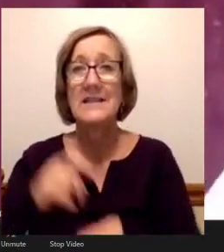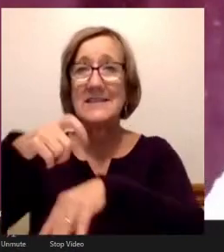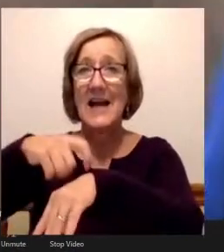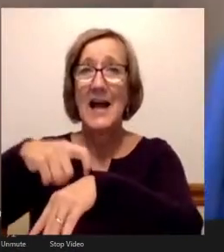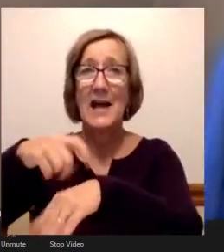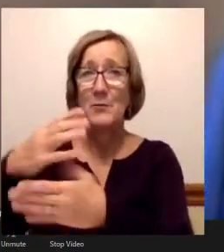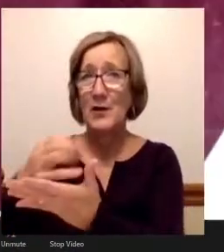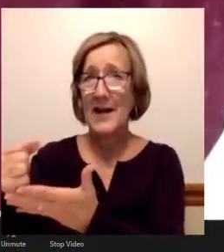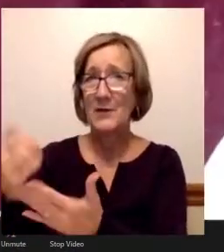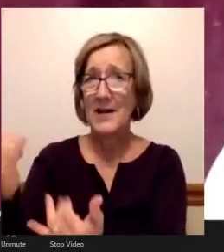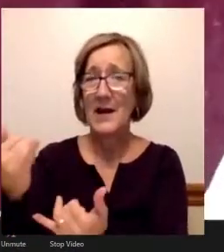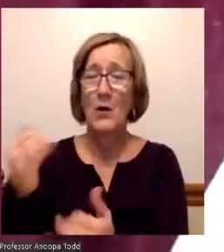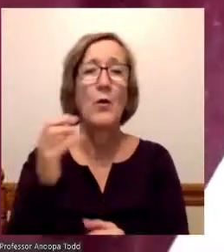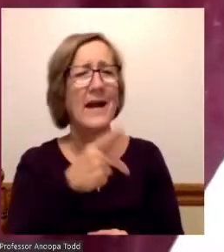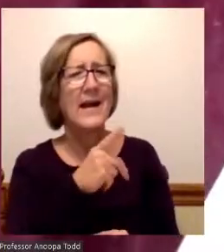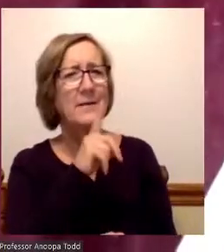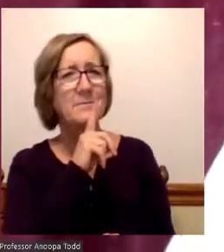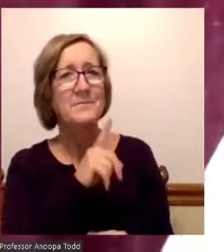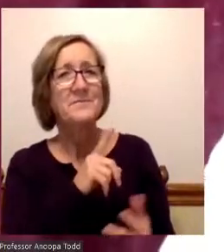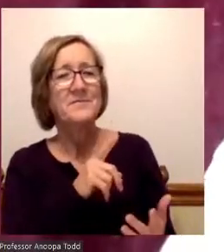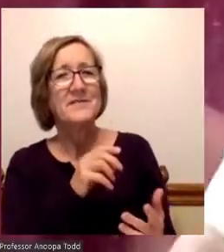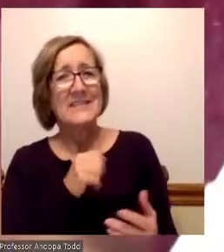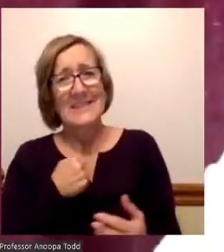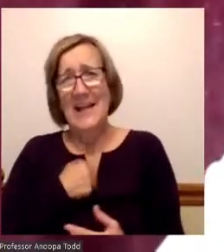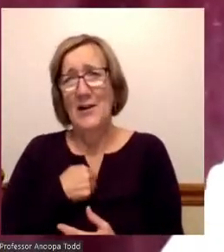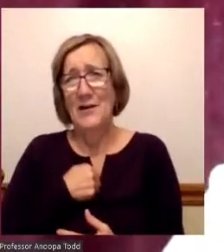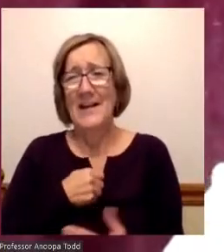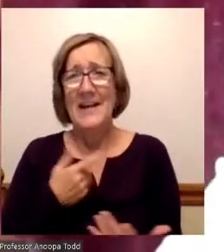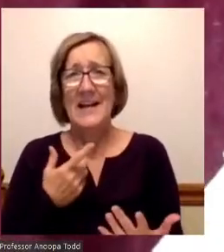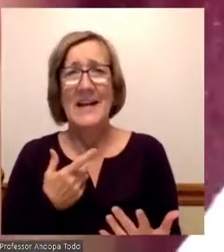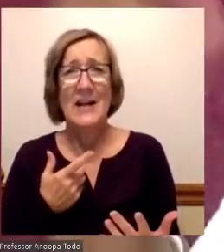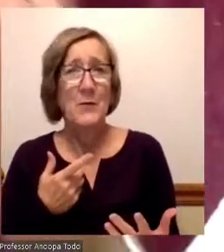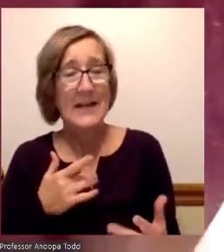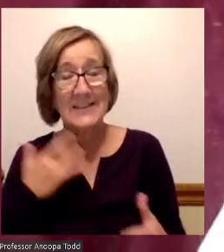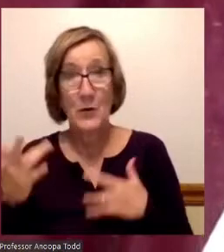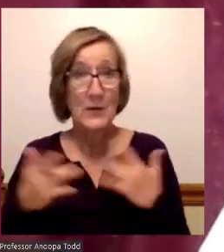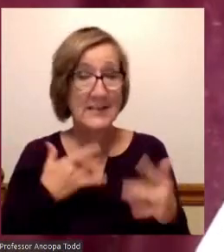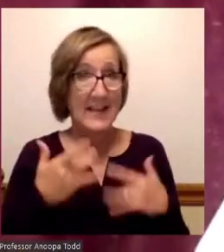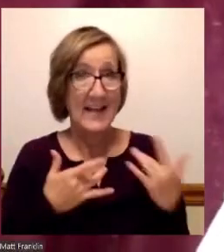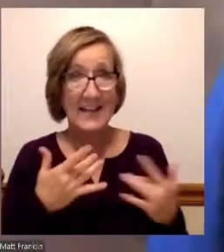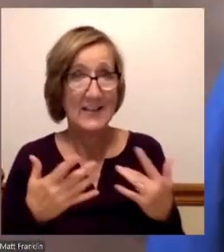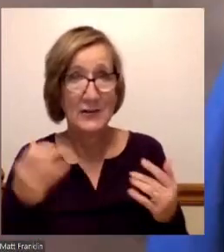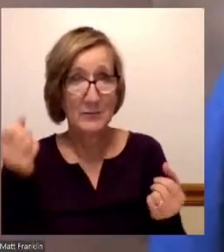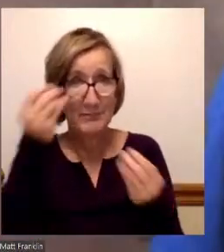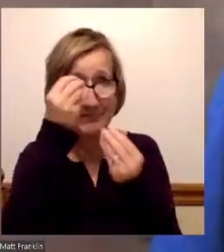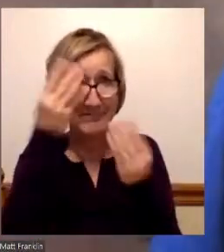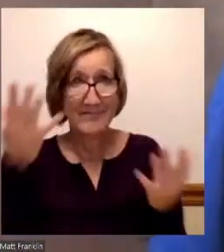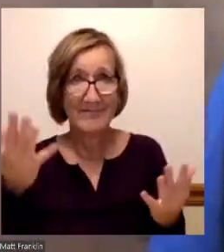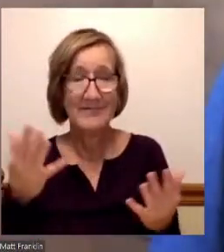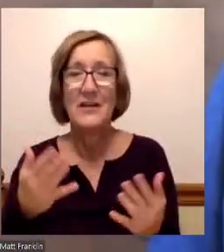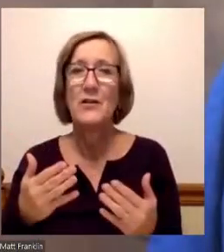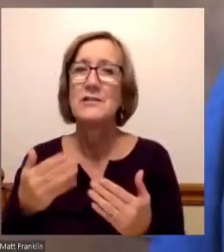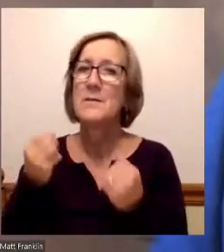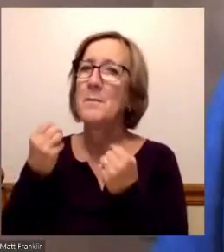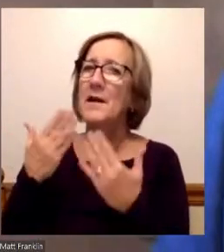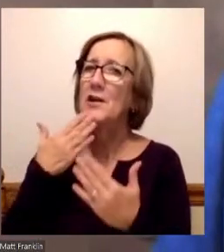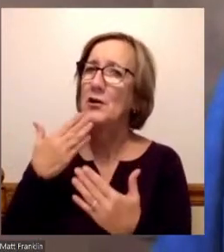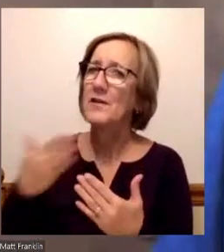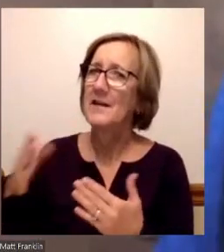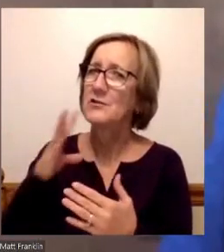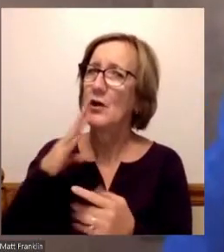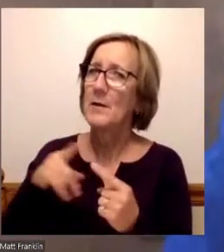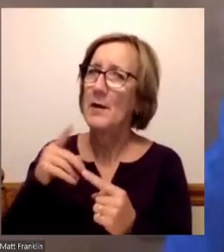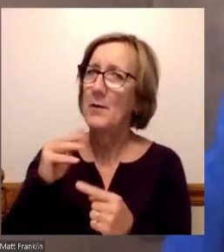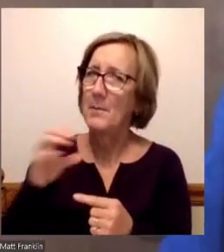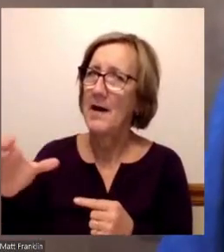now. Okay. It's all right. We're just so excited that it's there. There's a lot of good things to talk about at Mott Community